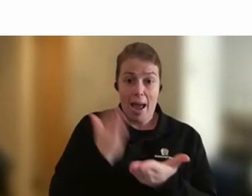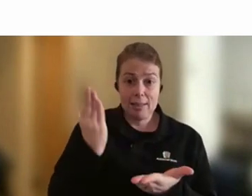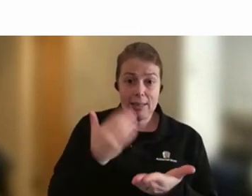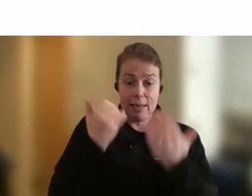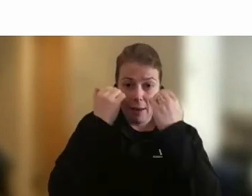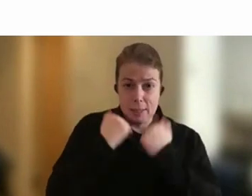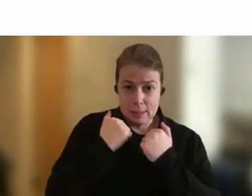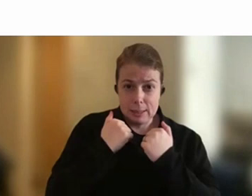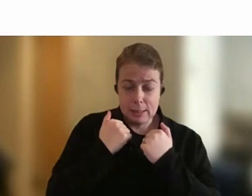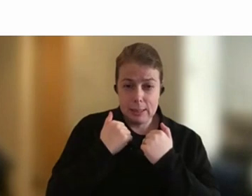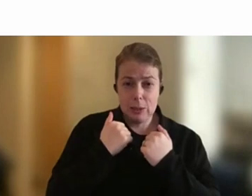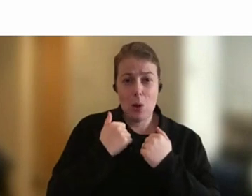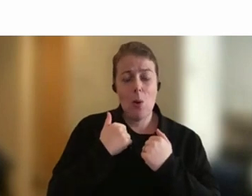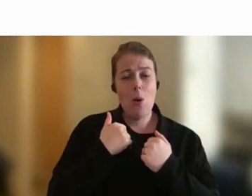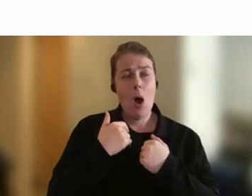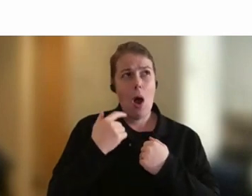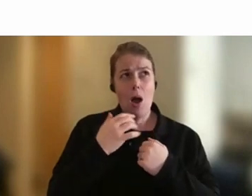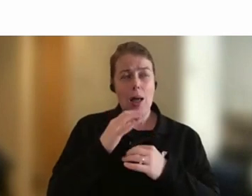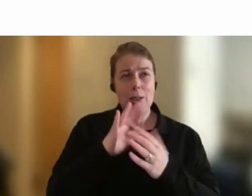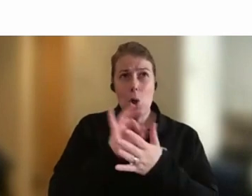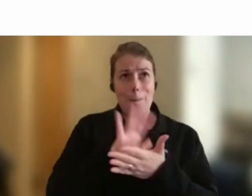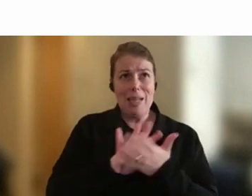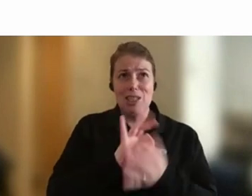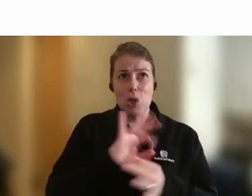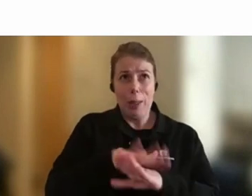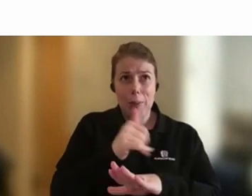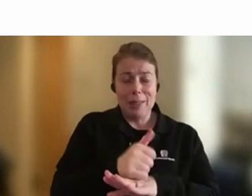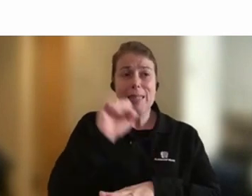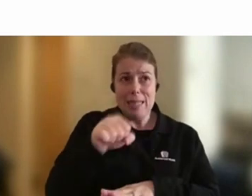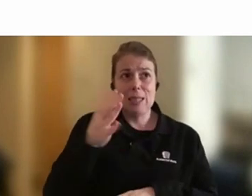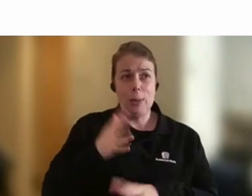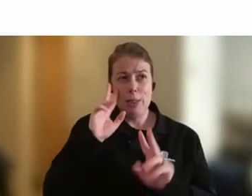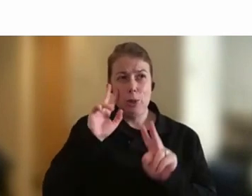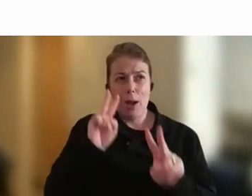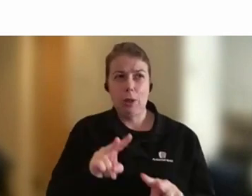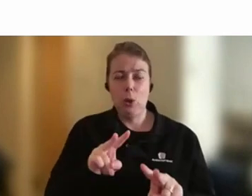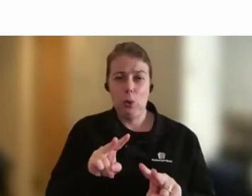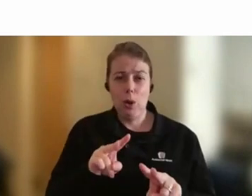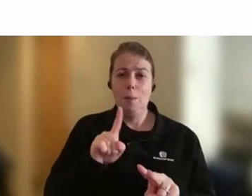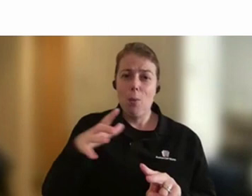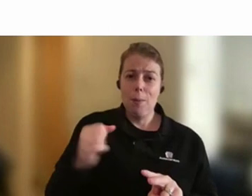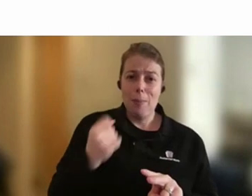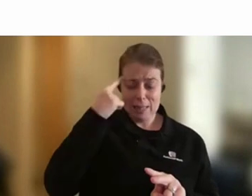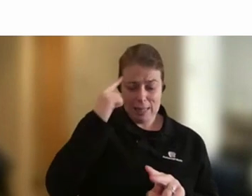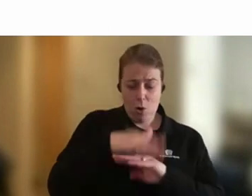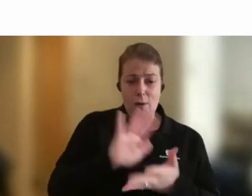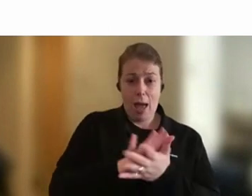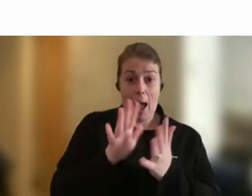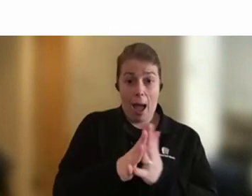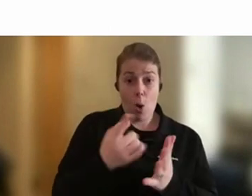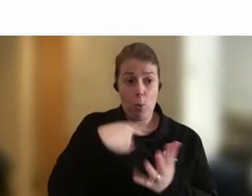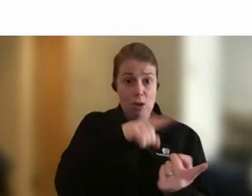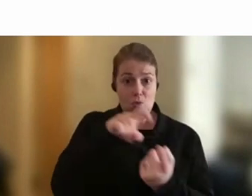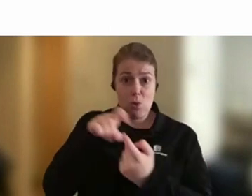We do need to look at this. There is no doubt that we need to think about the way that we recruit people.